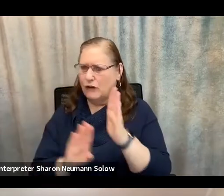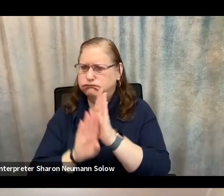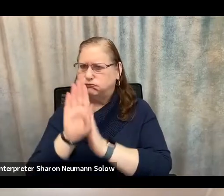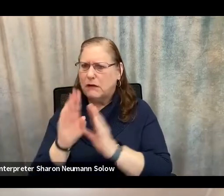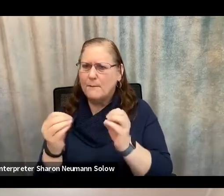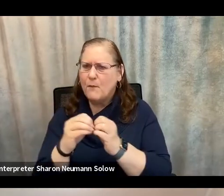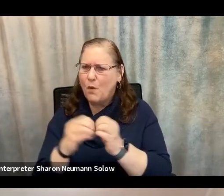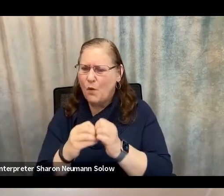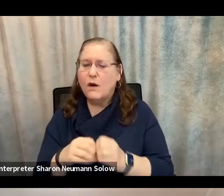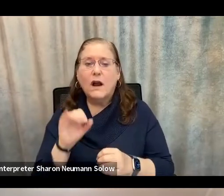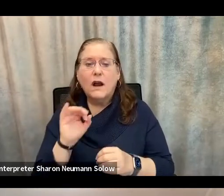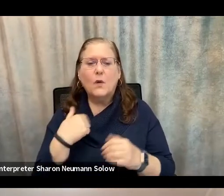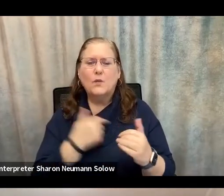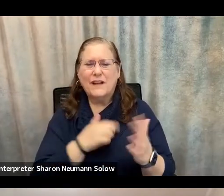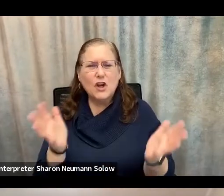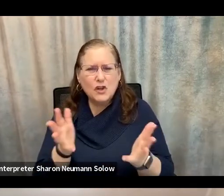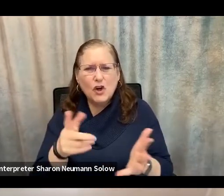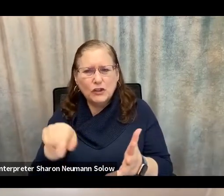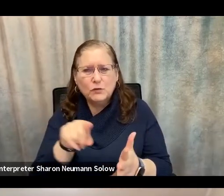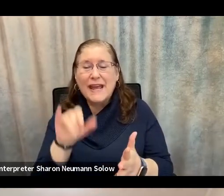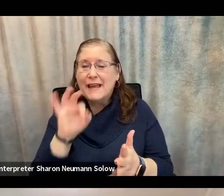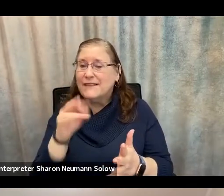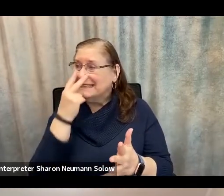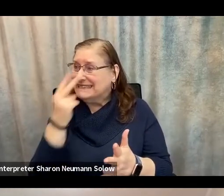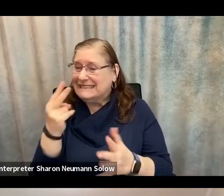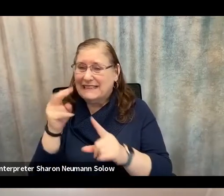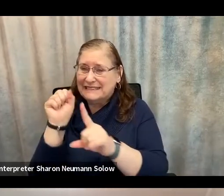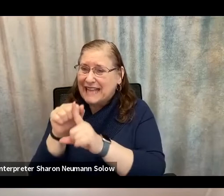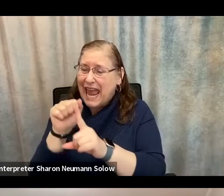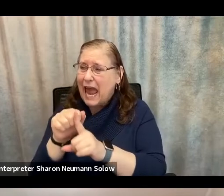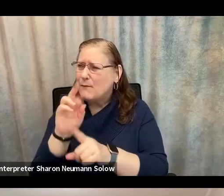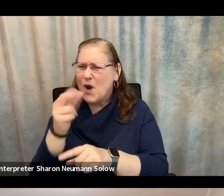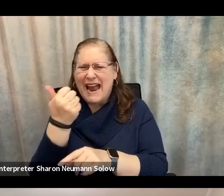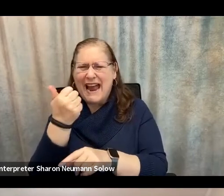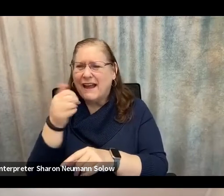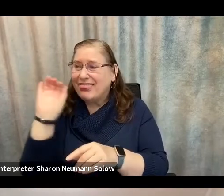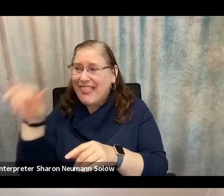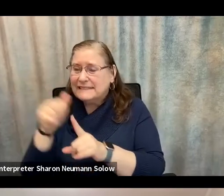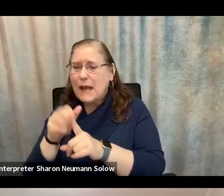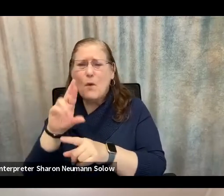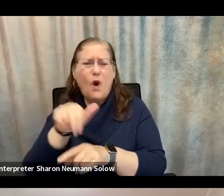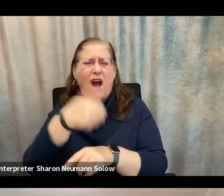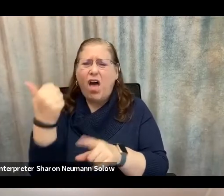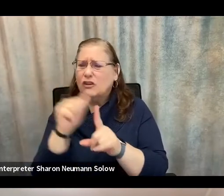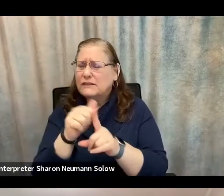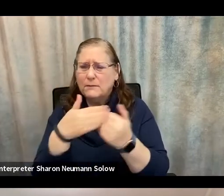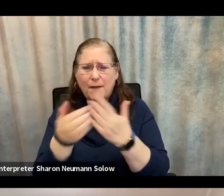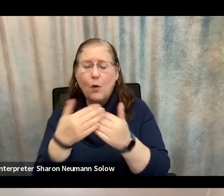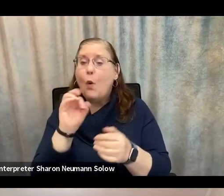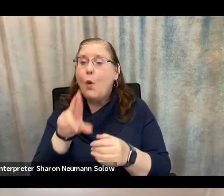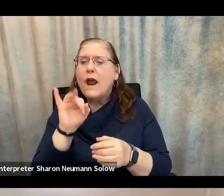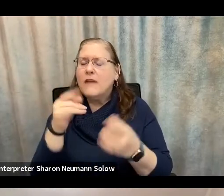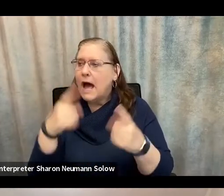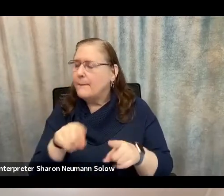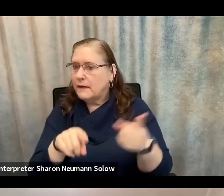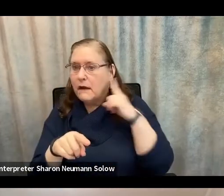scam, or any scam really, or if you know someone who has has been involved in one of these